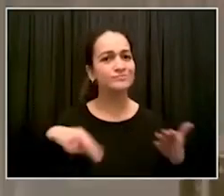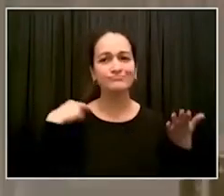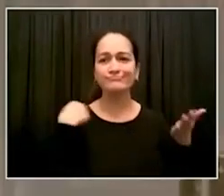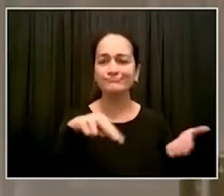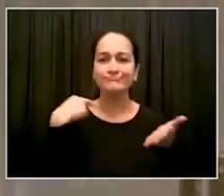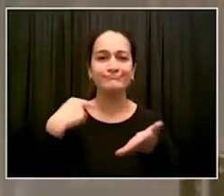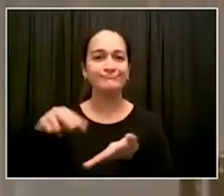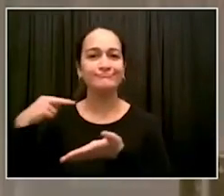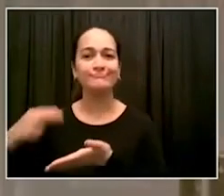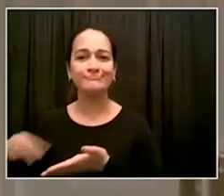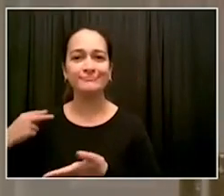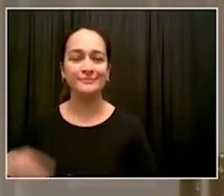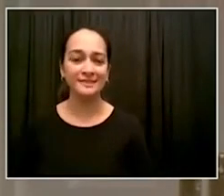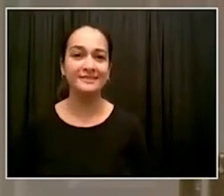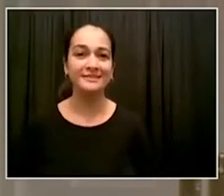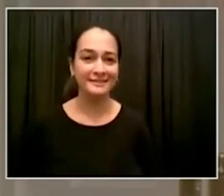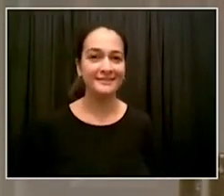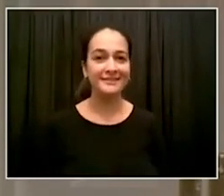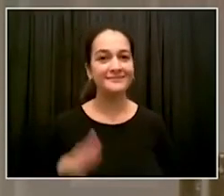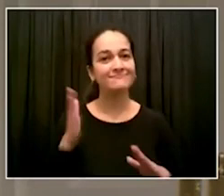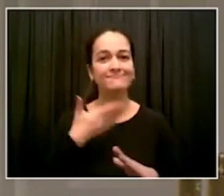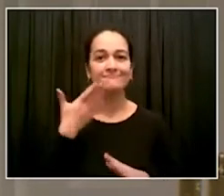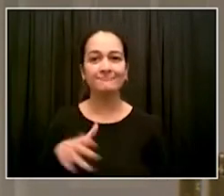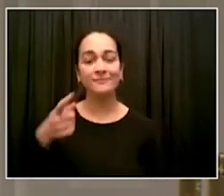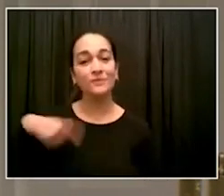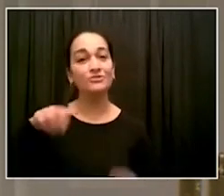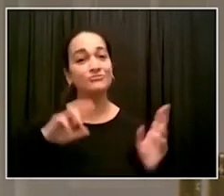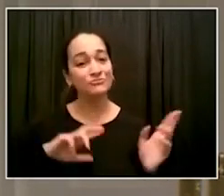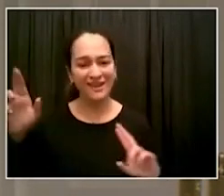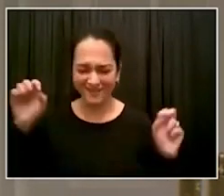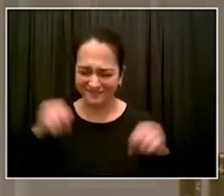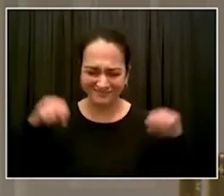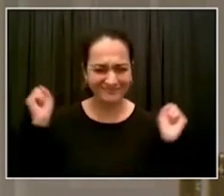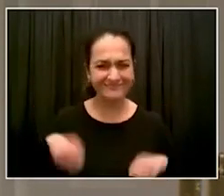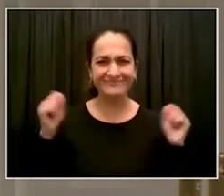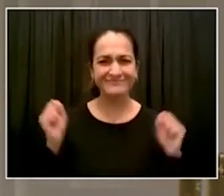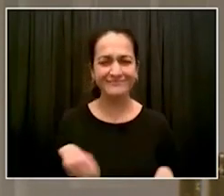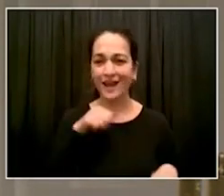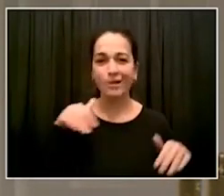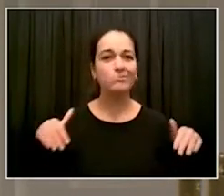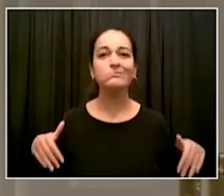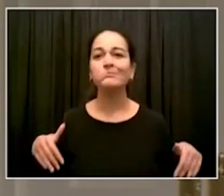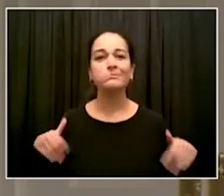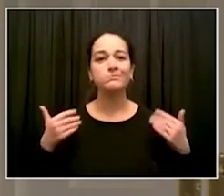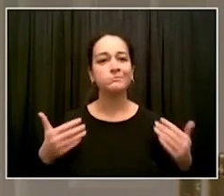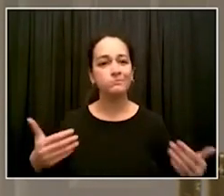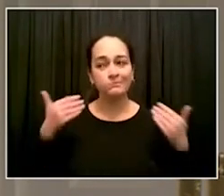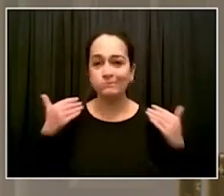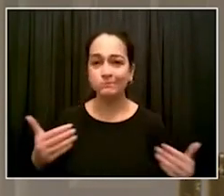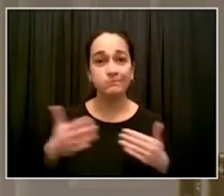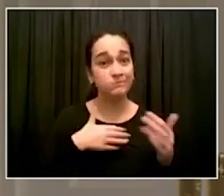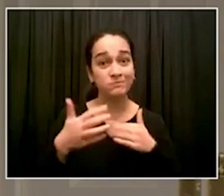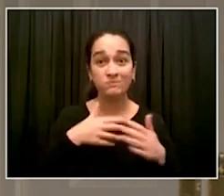Ready or not, here we come. Getting down on the one